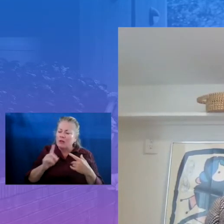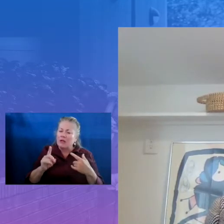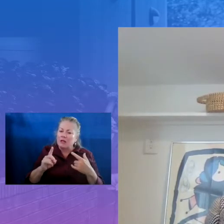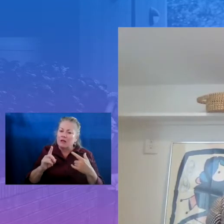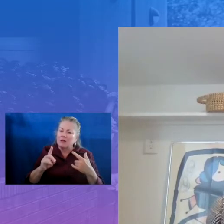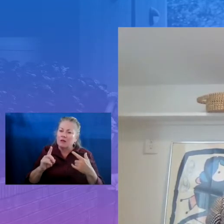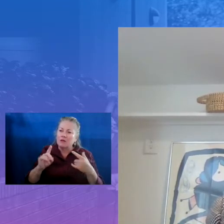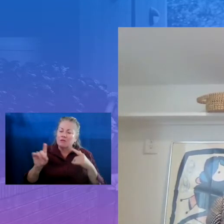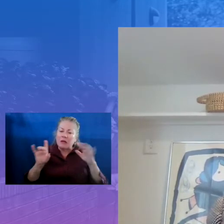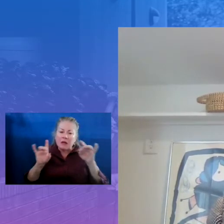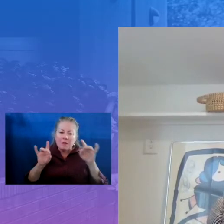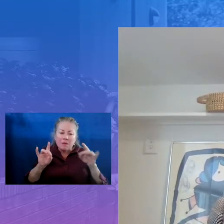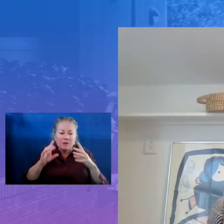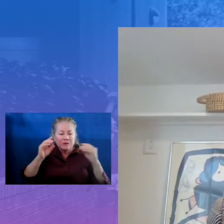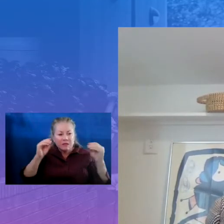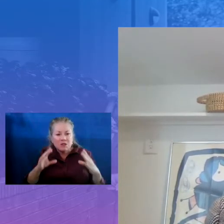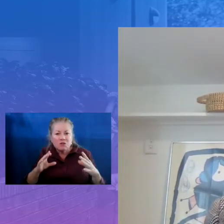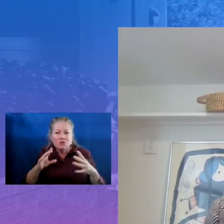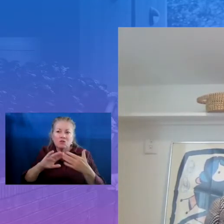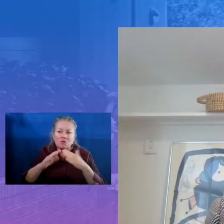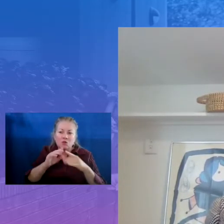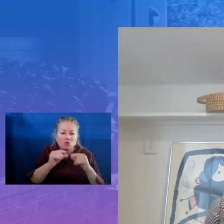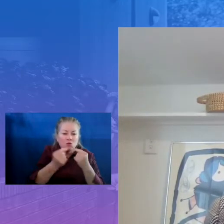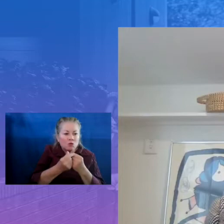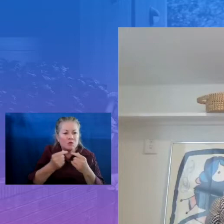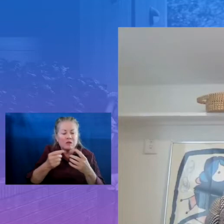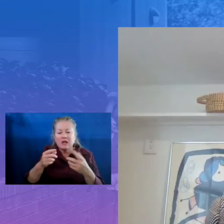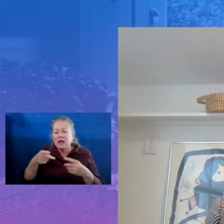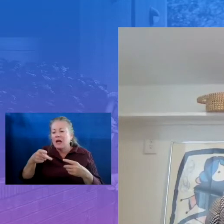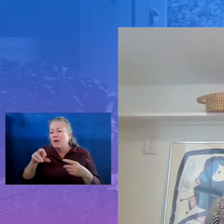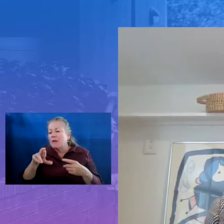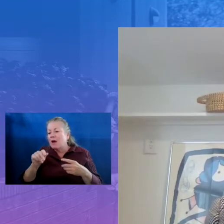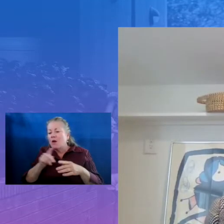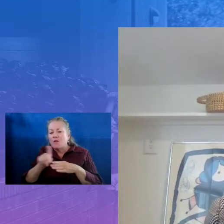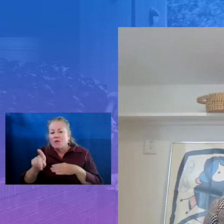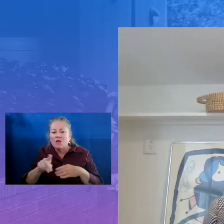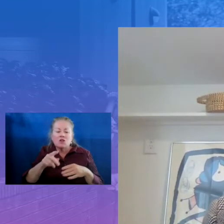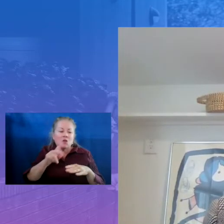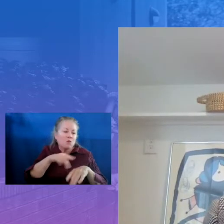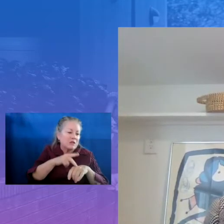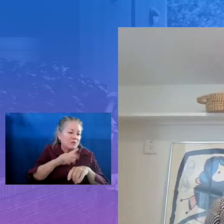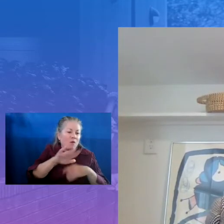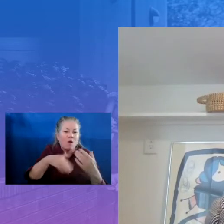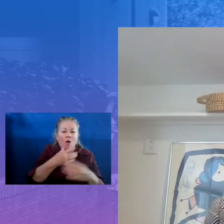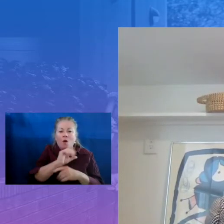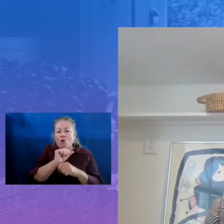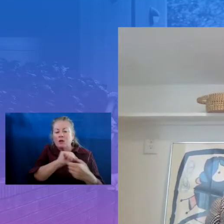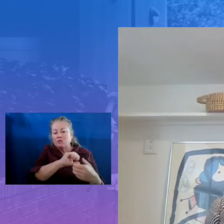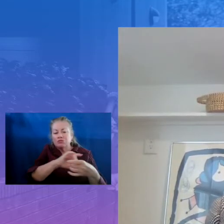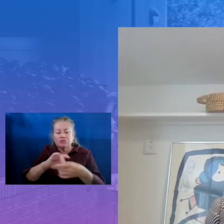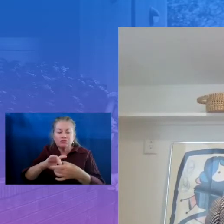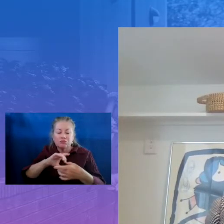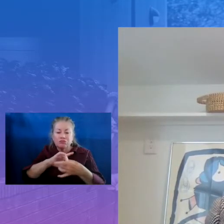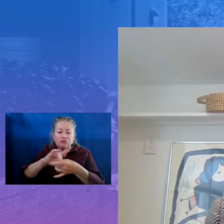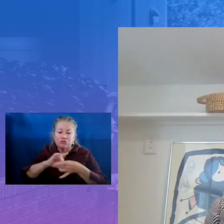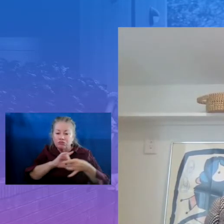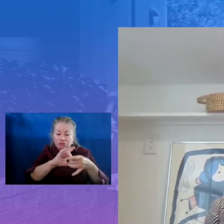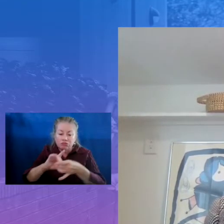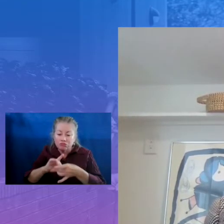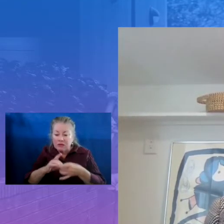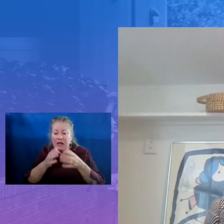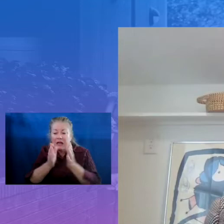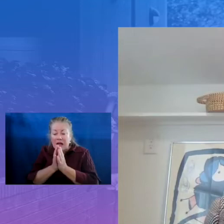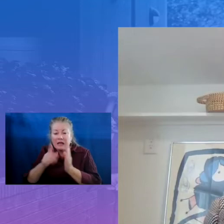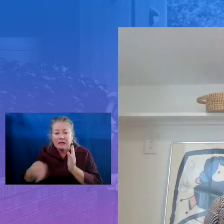community groups, paraprofessionals, principals are all working on their behalf and asking them to do their very best, and they will do